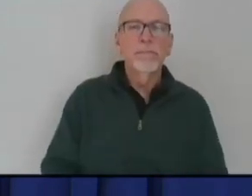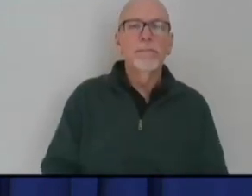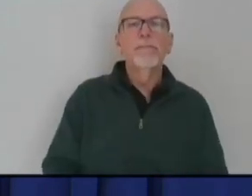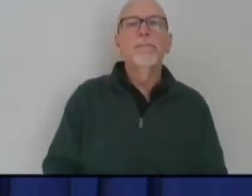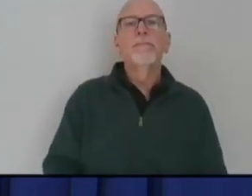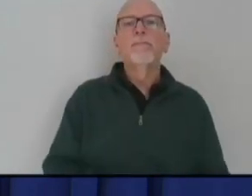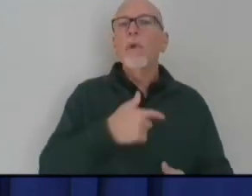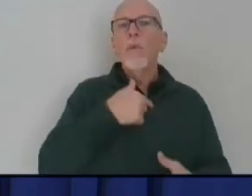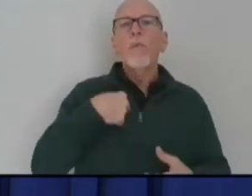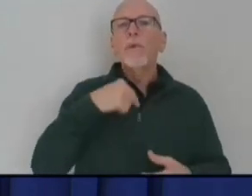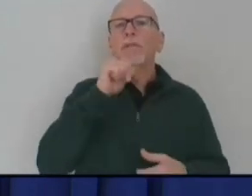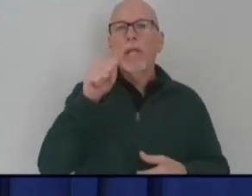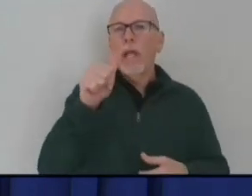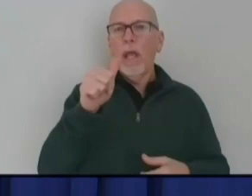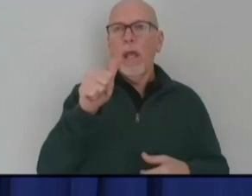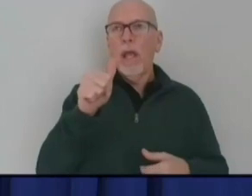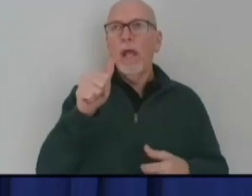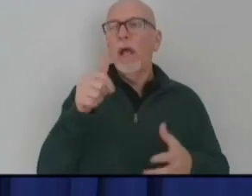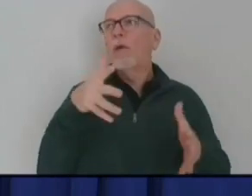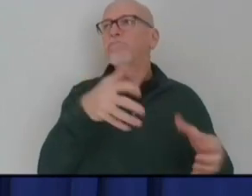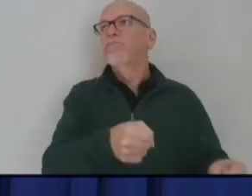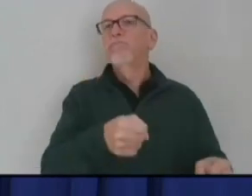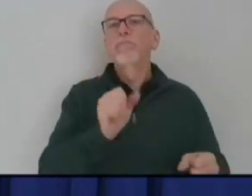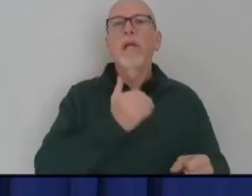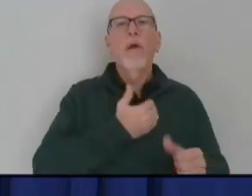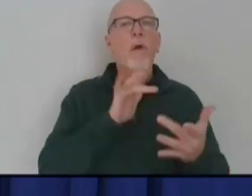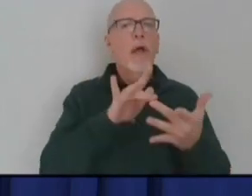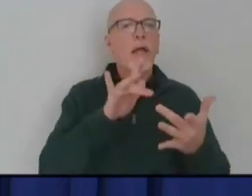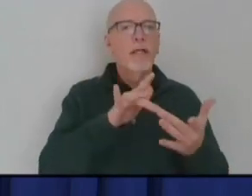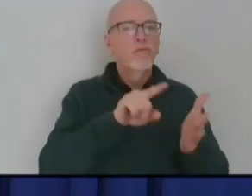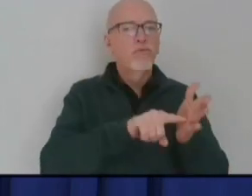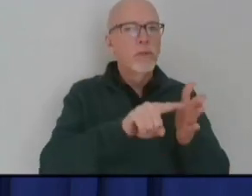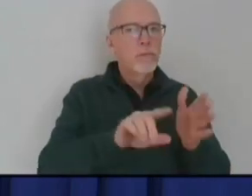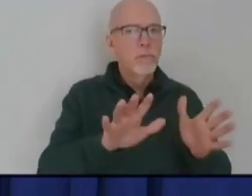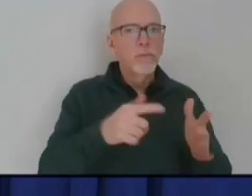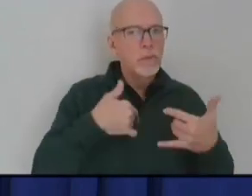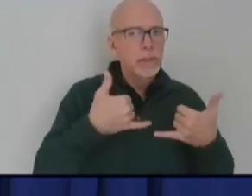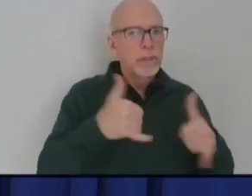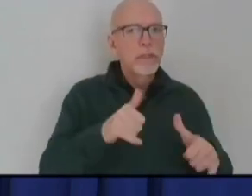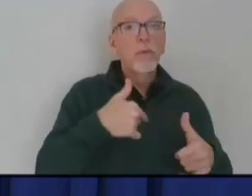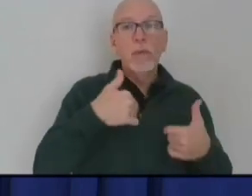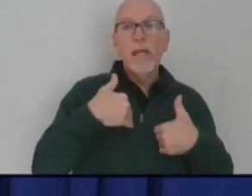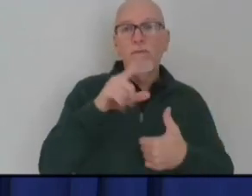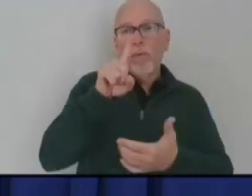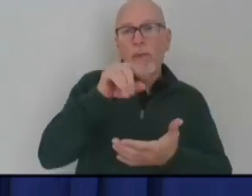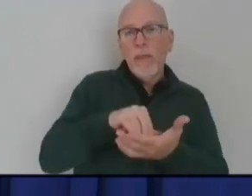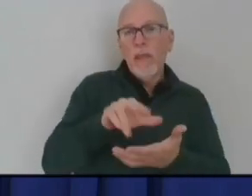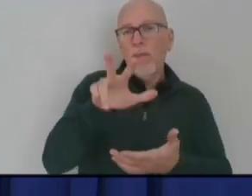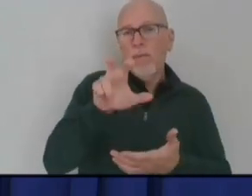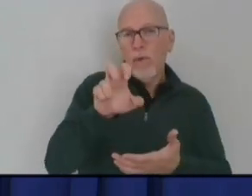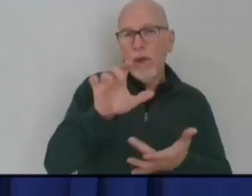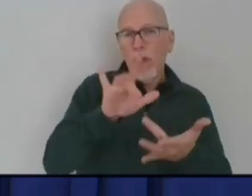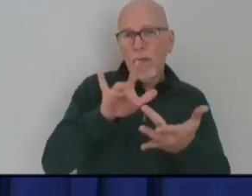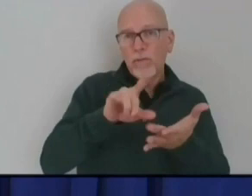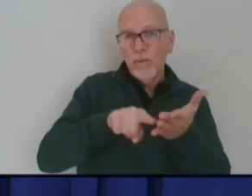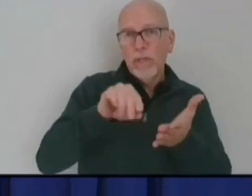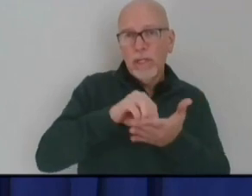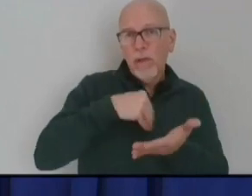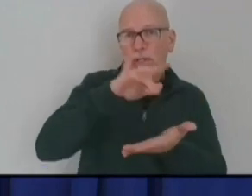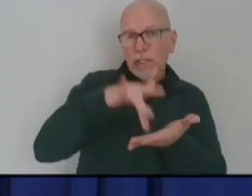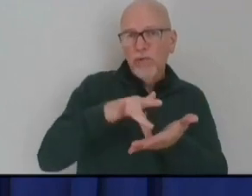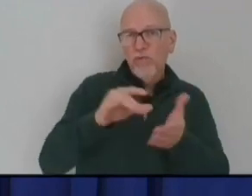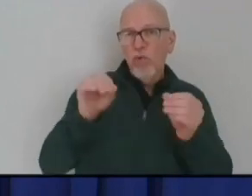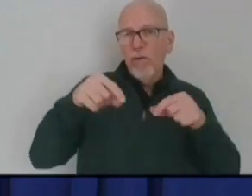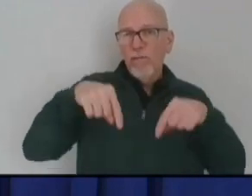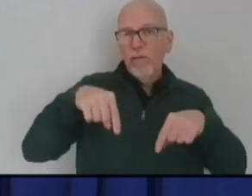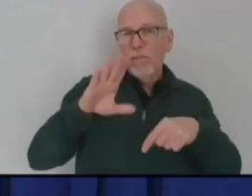abandoned contact tracing. The state is on track to have 1,300 contact tracers in our centralized operation by